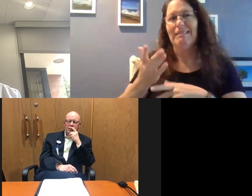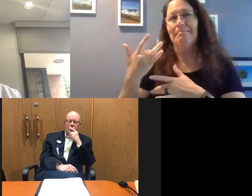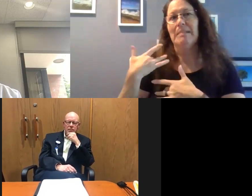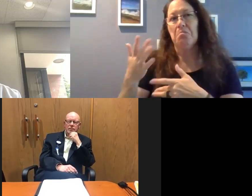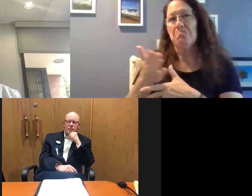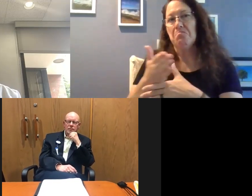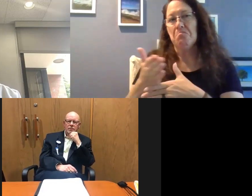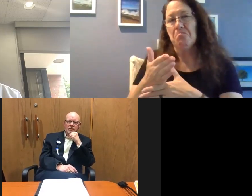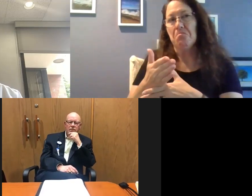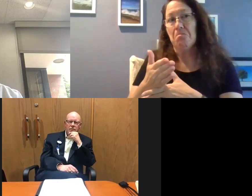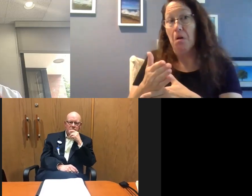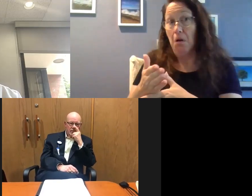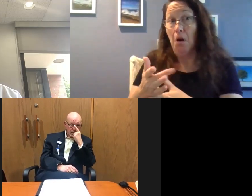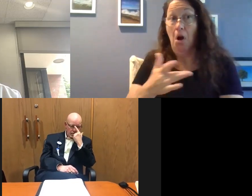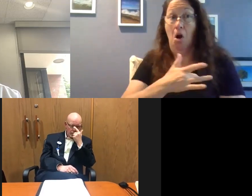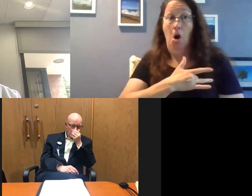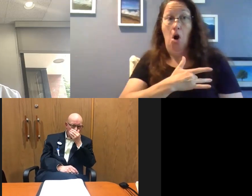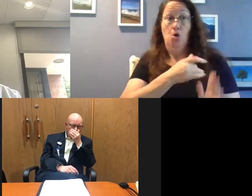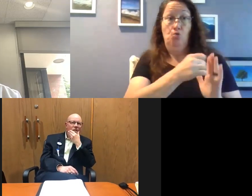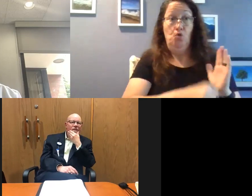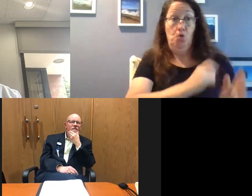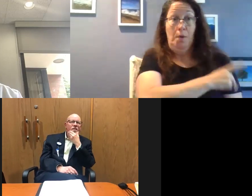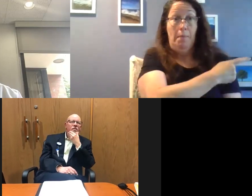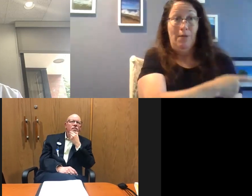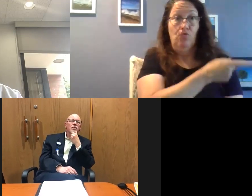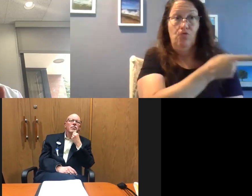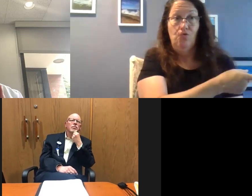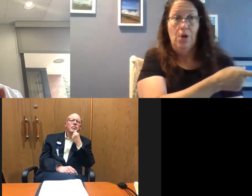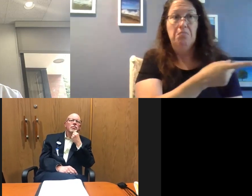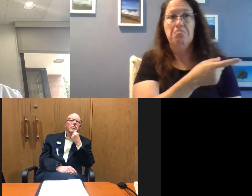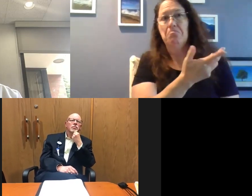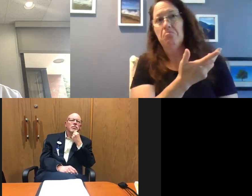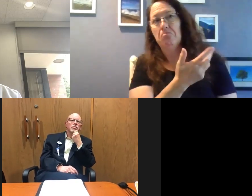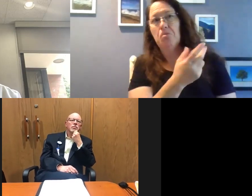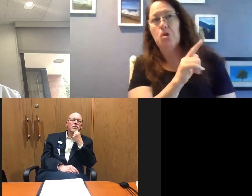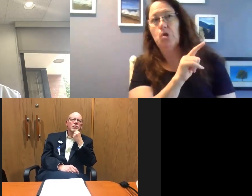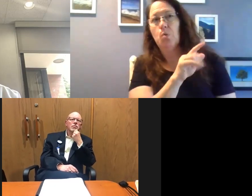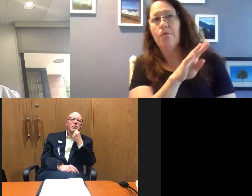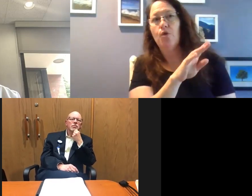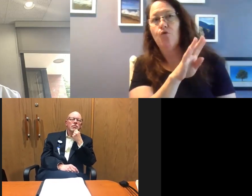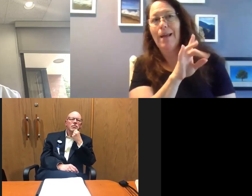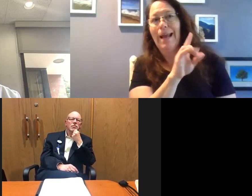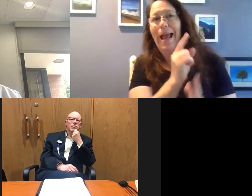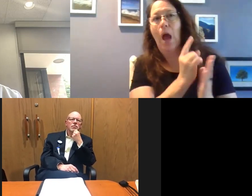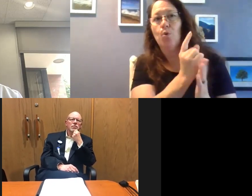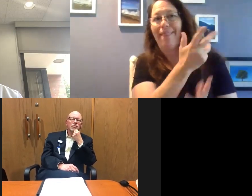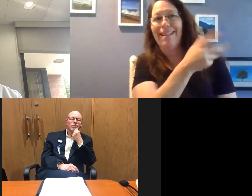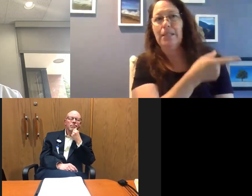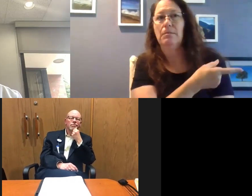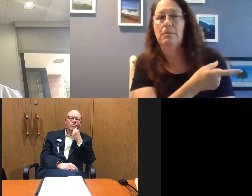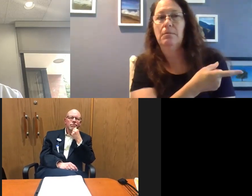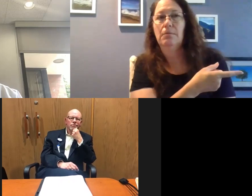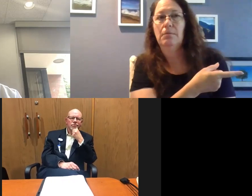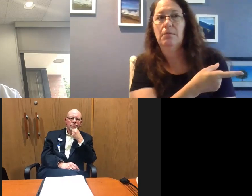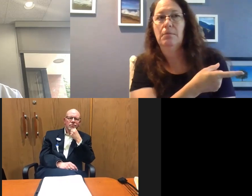A, a heart surgery patient may stay 24 to 48 hours in an ICU. And we're